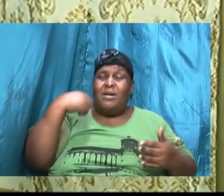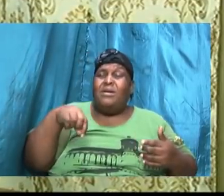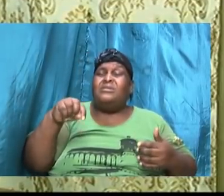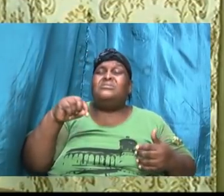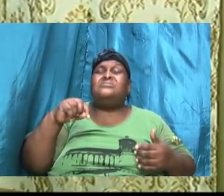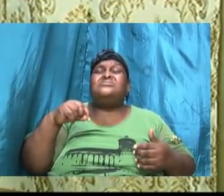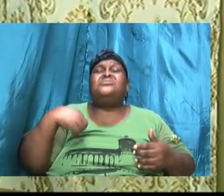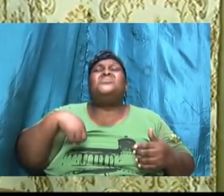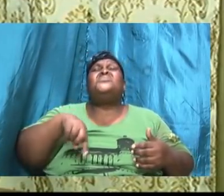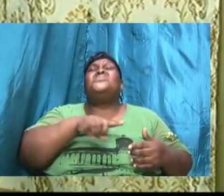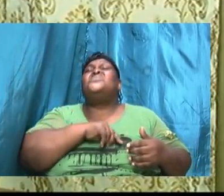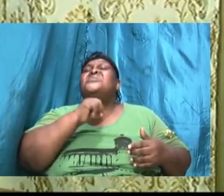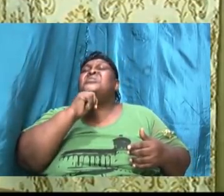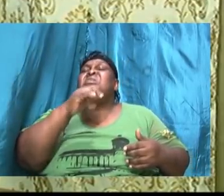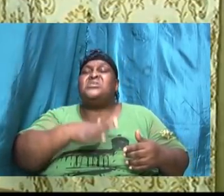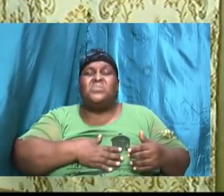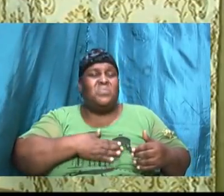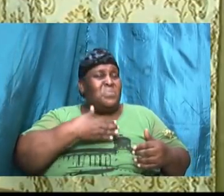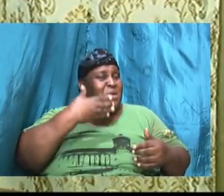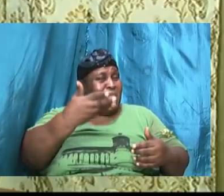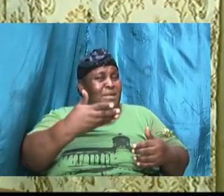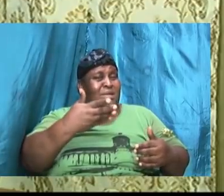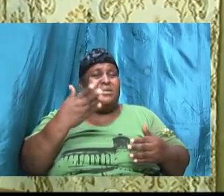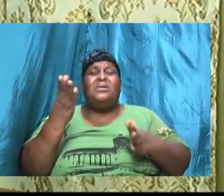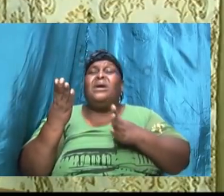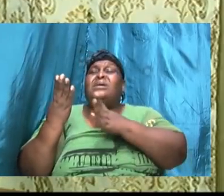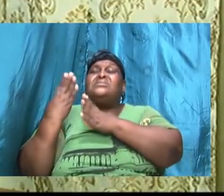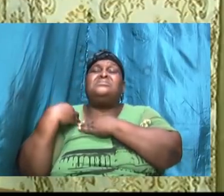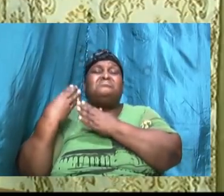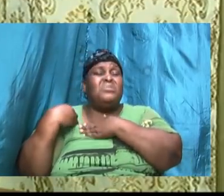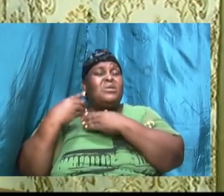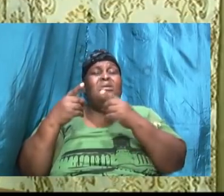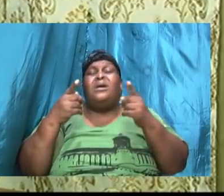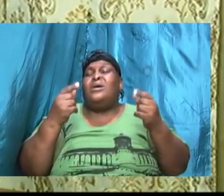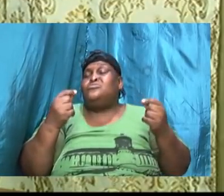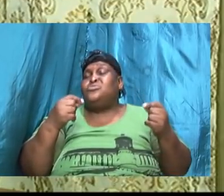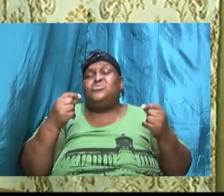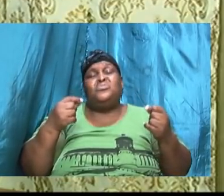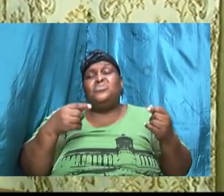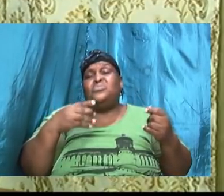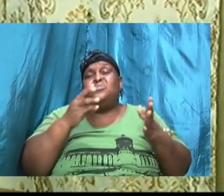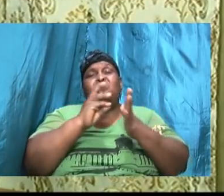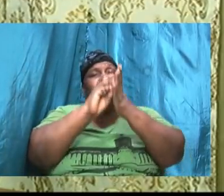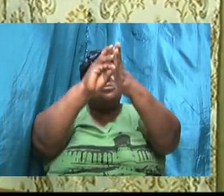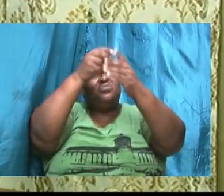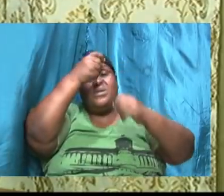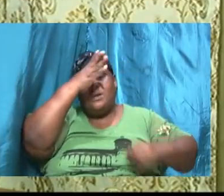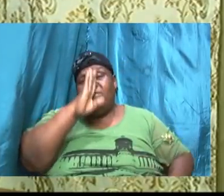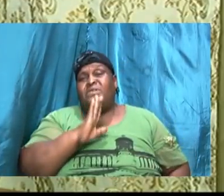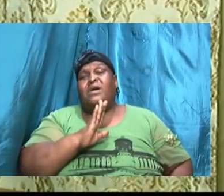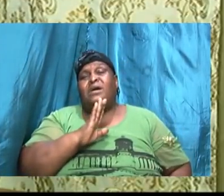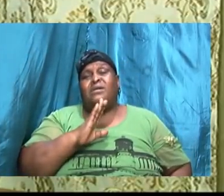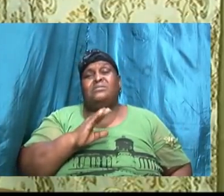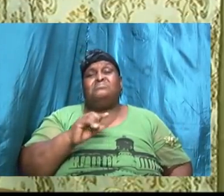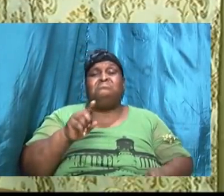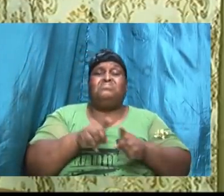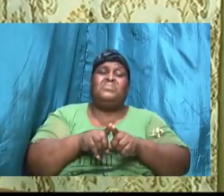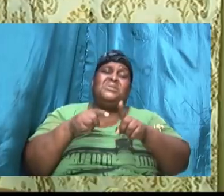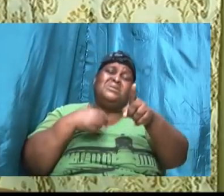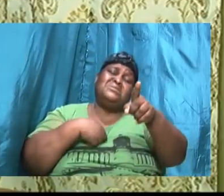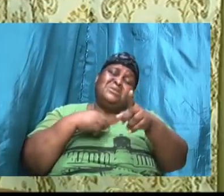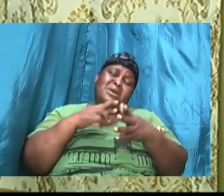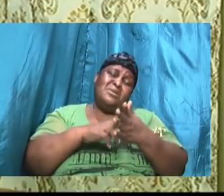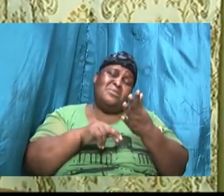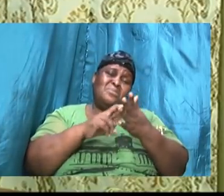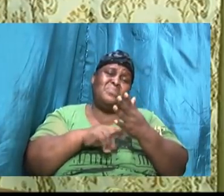to accept and to do what he tells us to do as I read here the